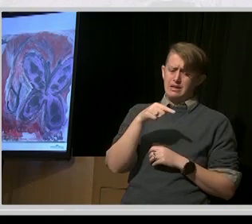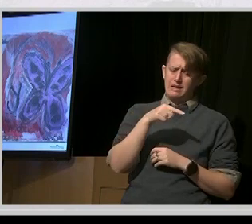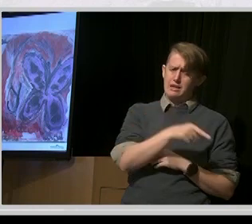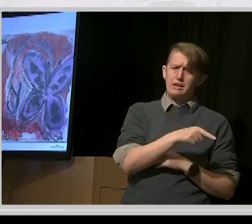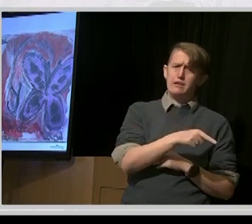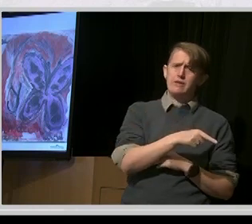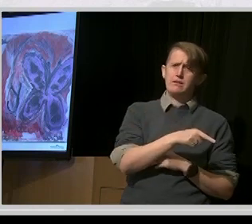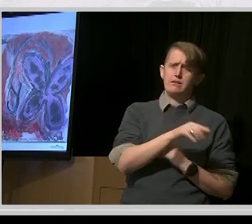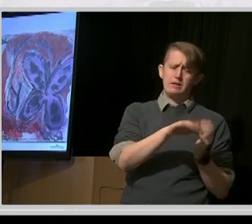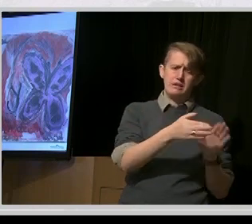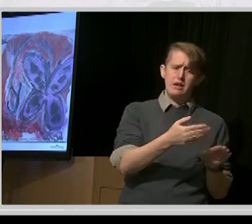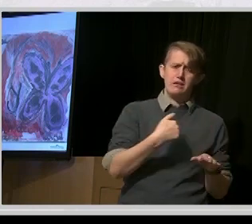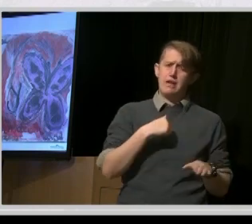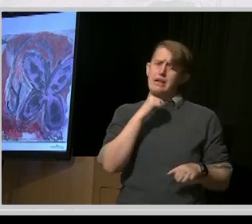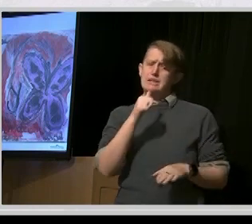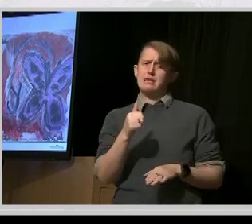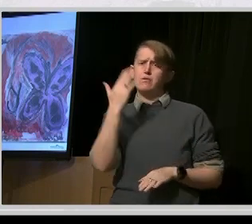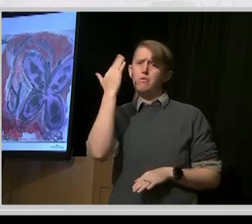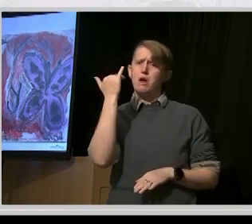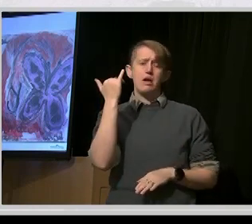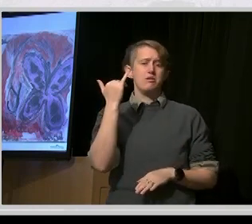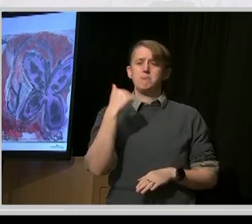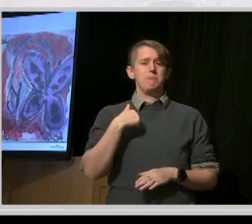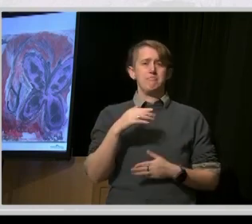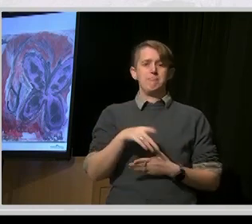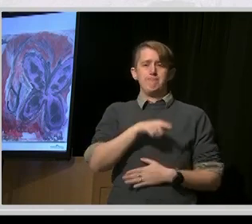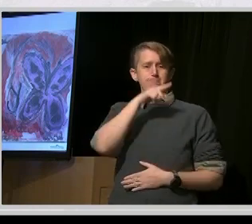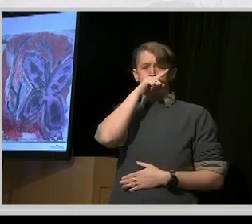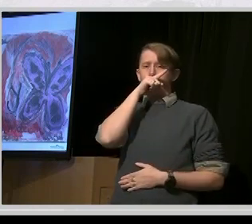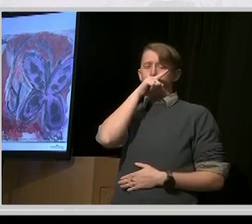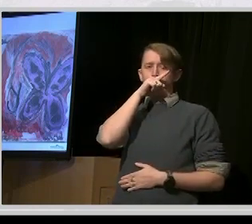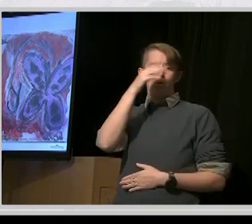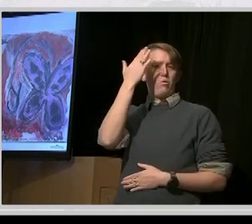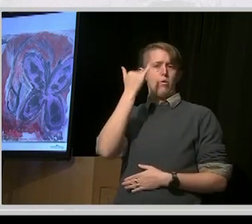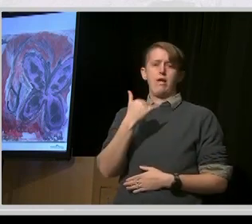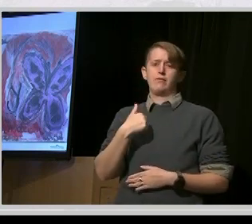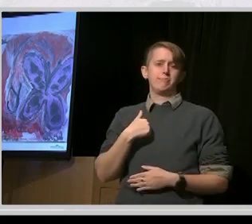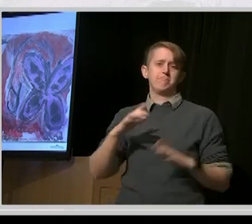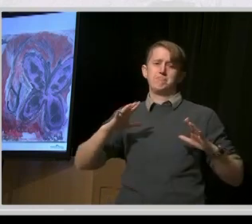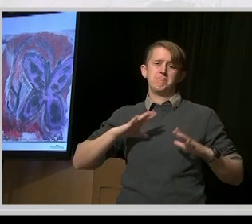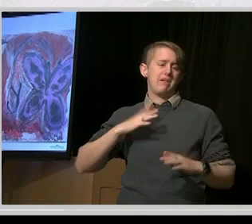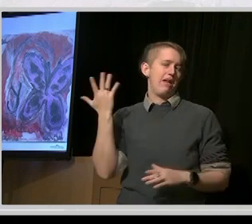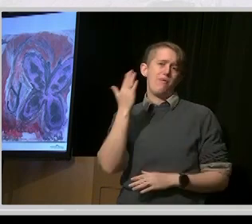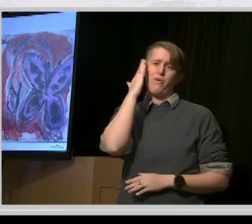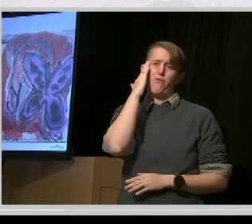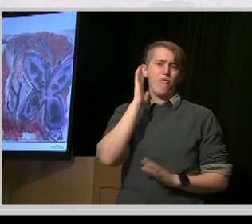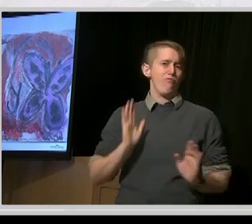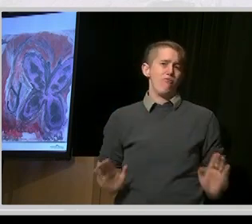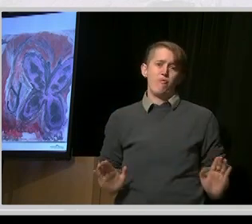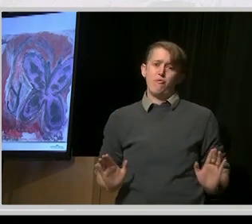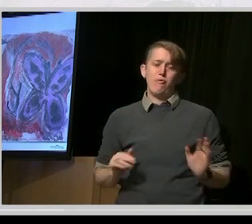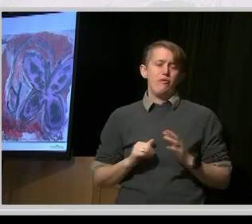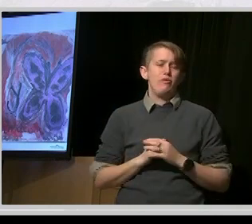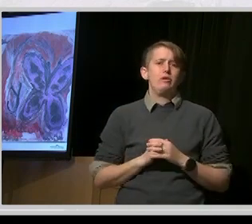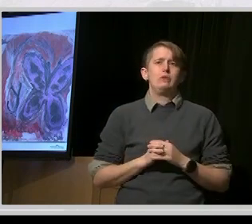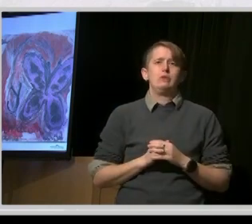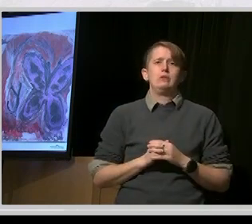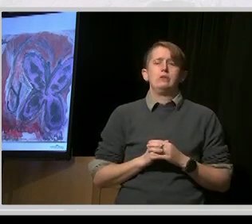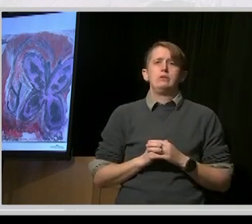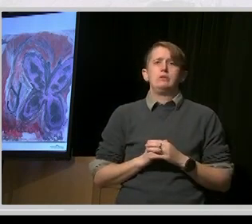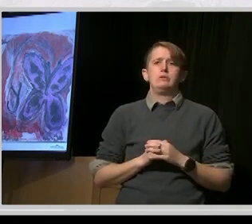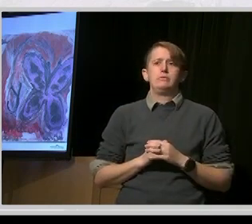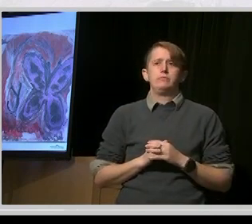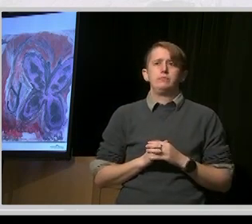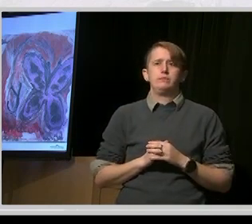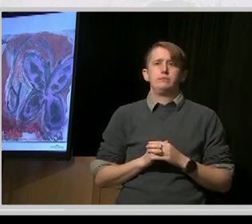don't want to know the answer to that, to be honest with you, but yeah. Sometimes I wonder, with